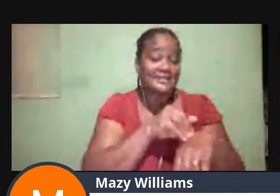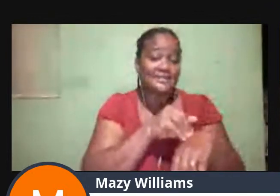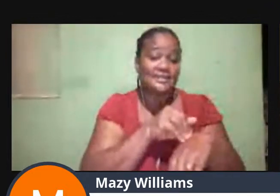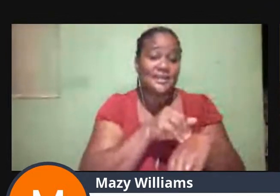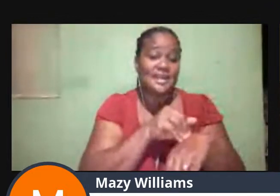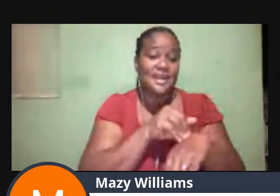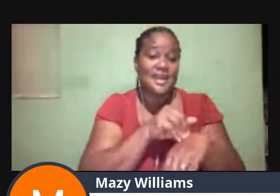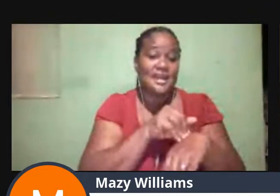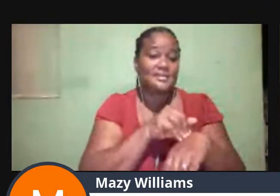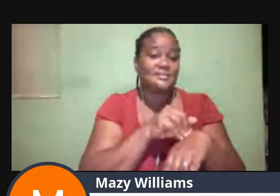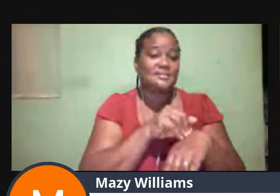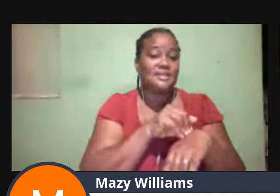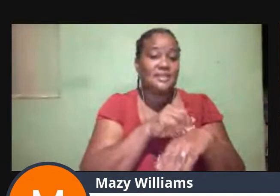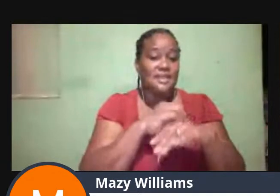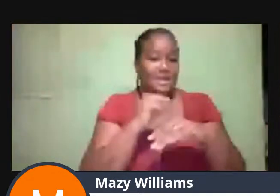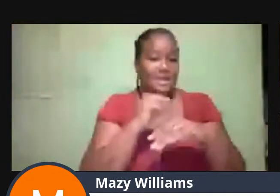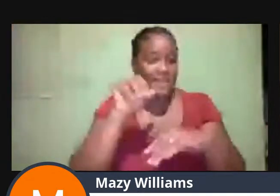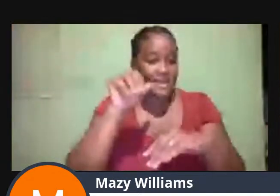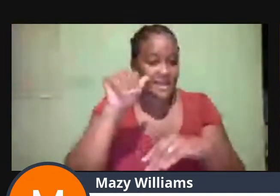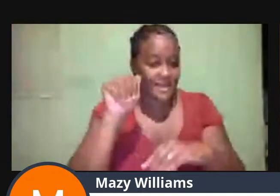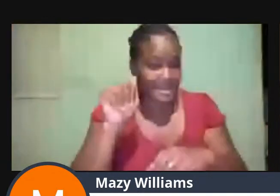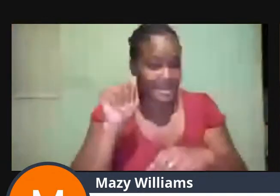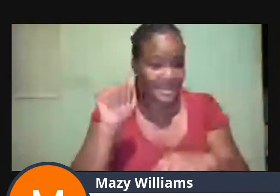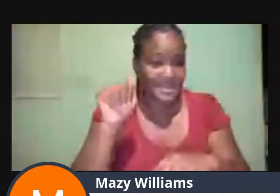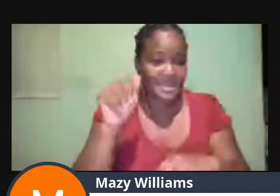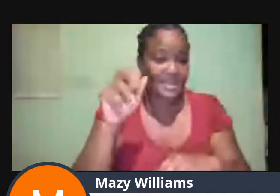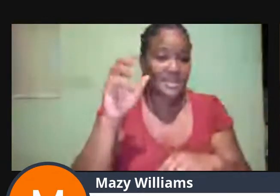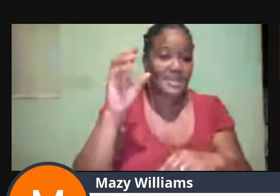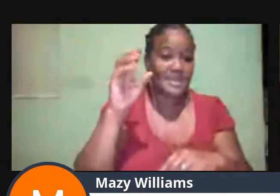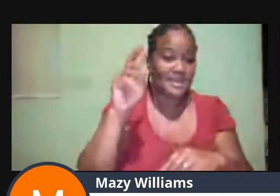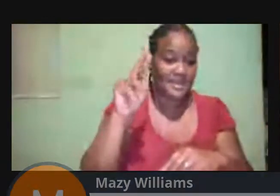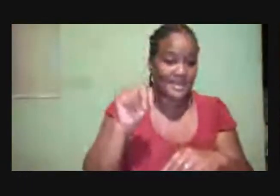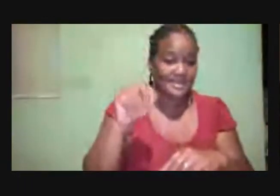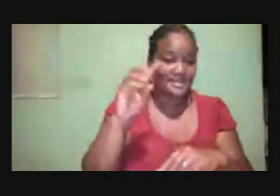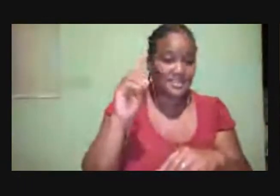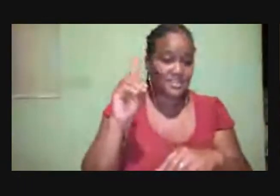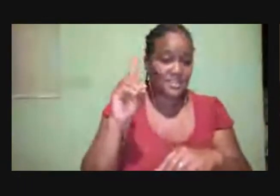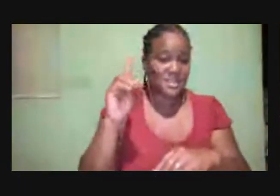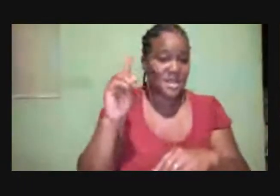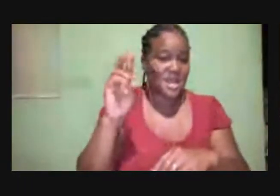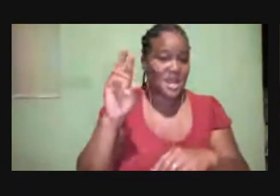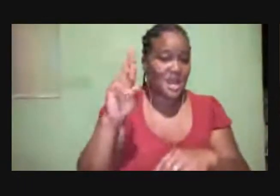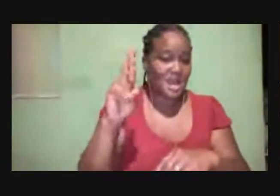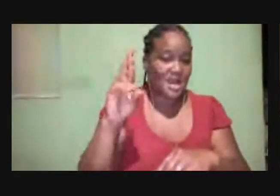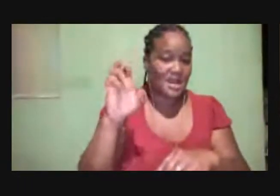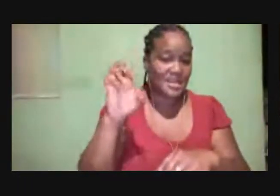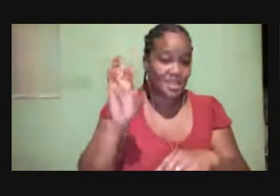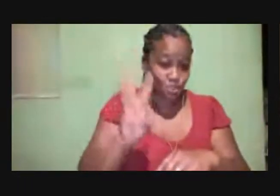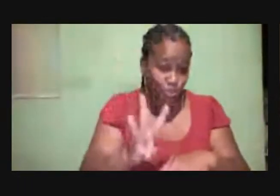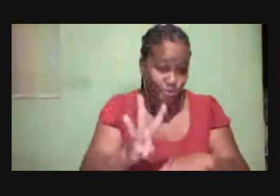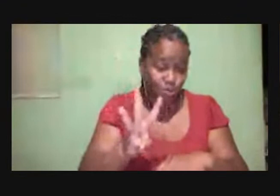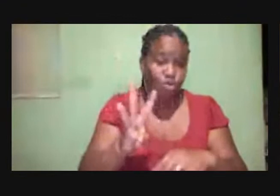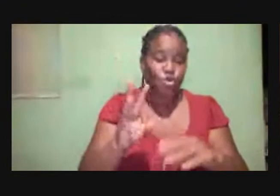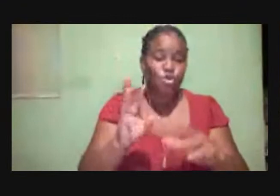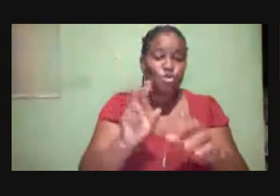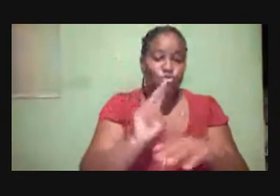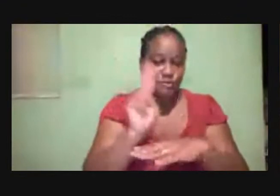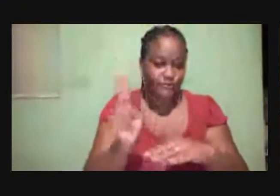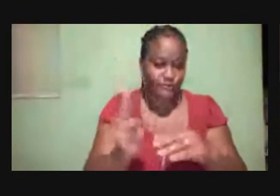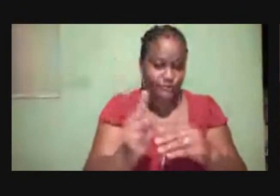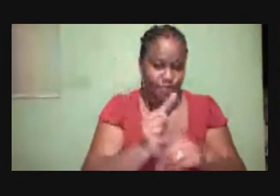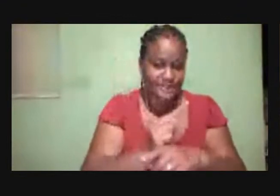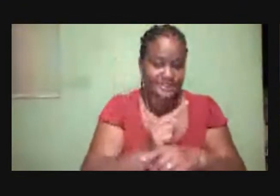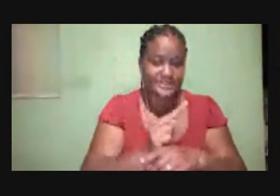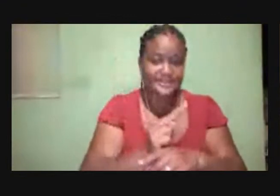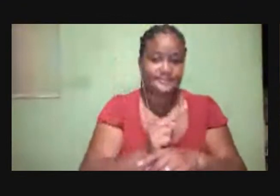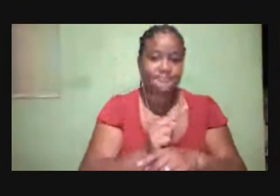University, where he did a master's and also a doctoral degree,